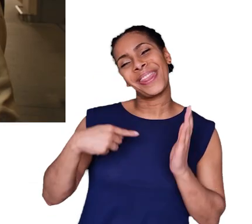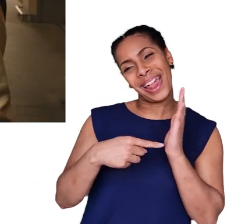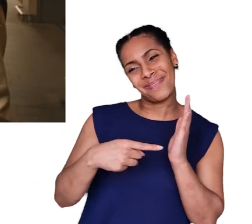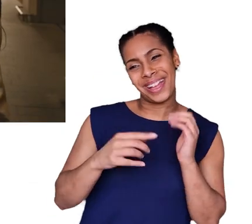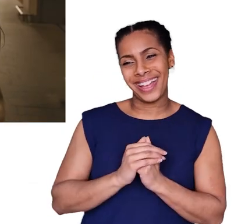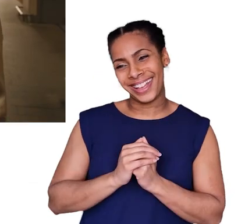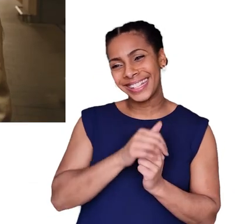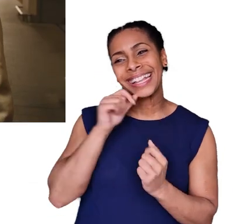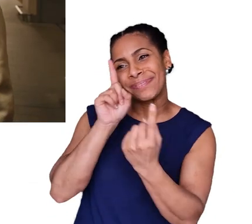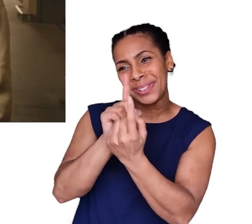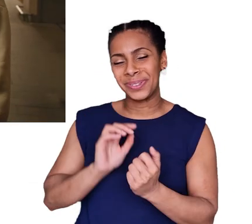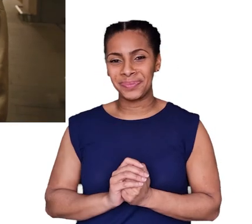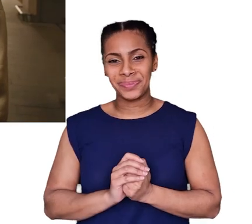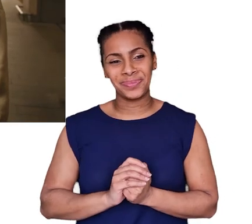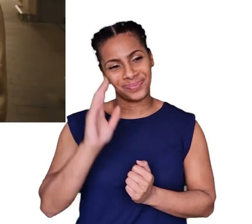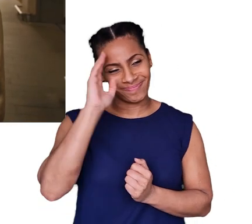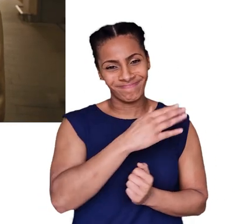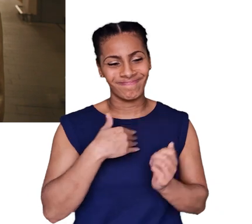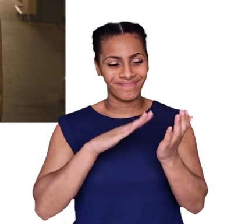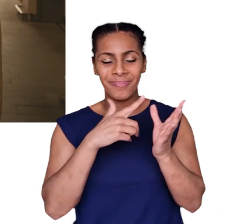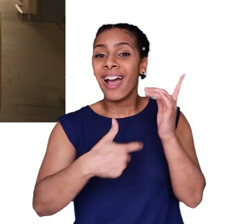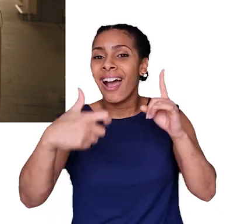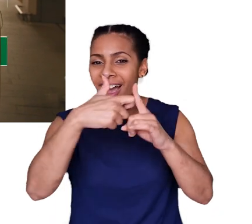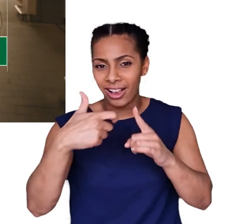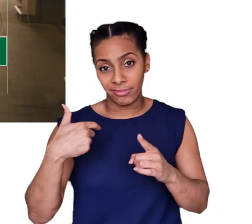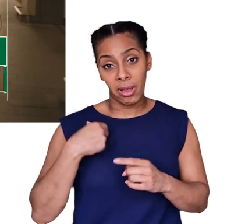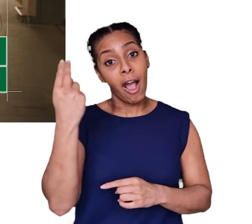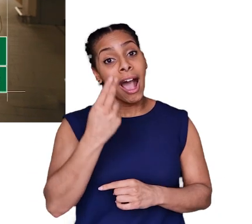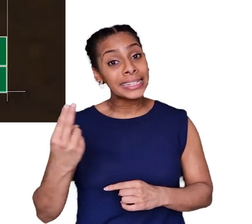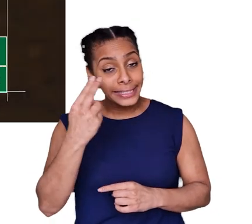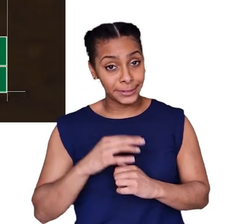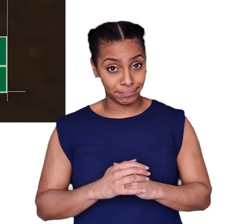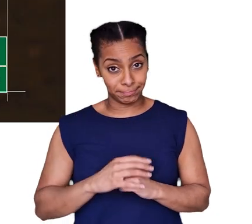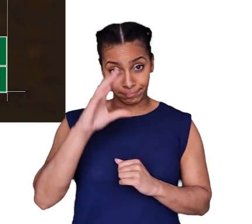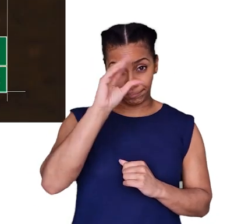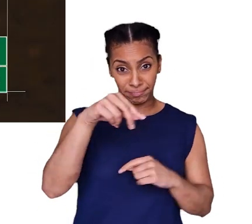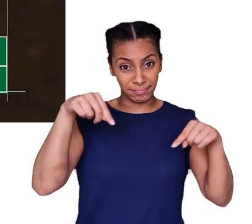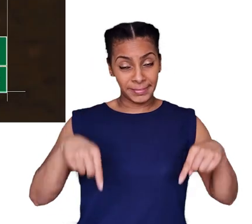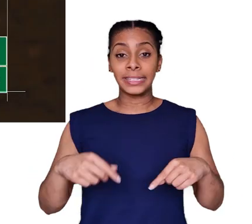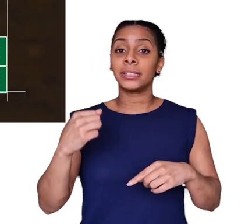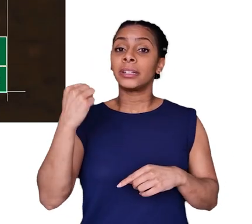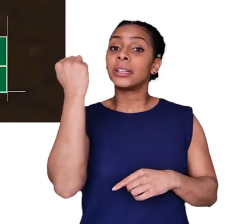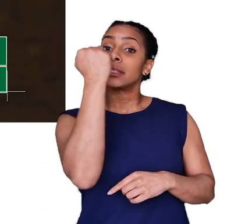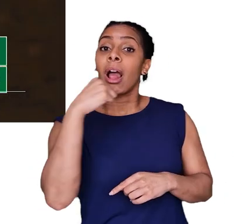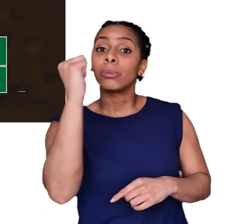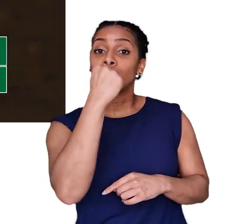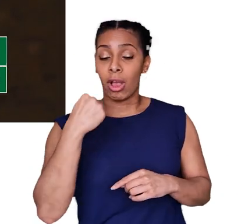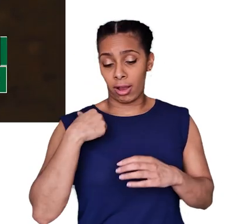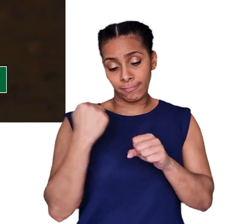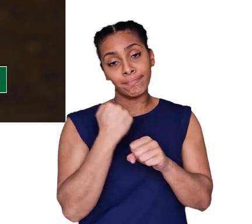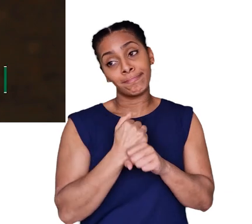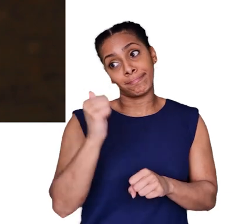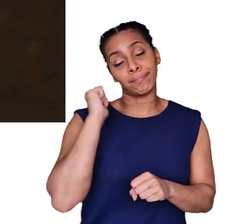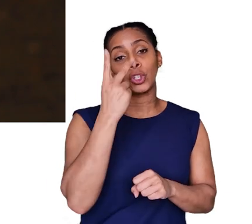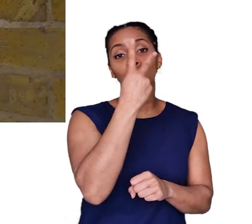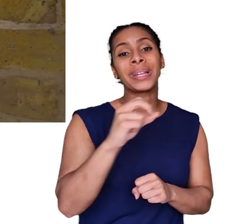Hi, I'm Thelma. Really nice to meet you. Hi, I'm Mark. I'm an artist. So we're standing right in front of this sculpture I